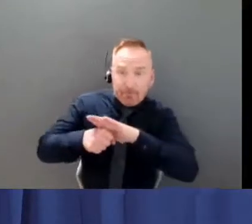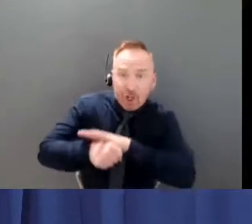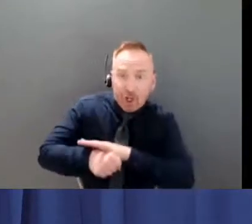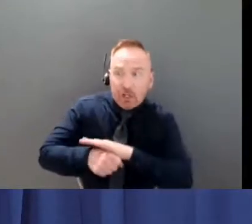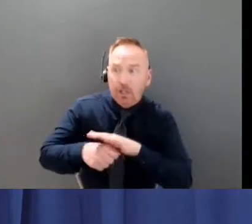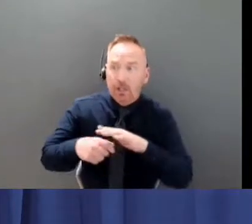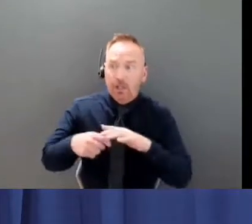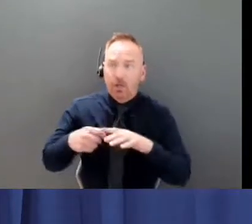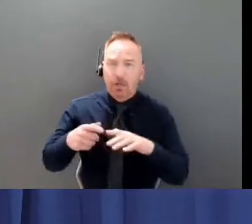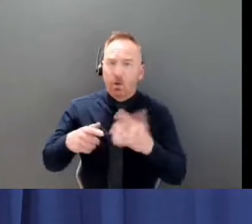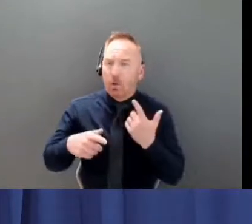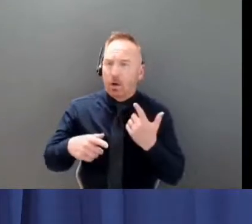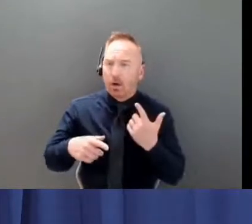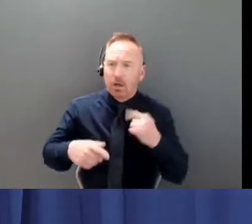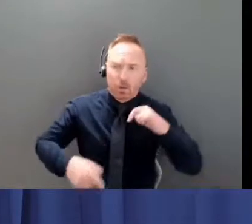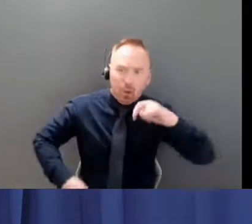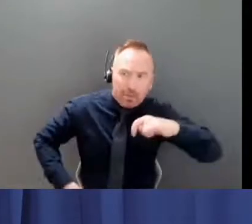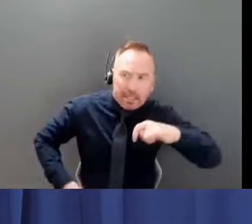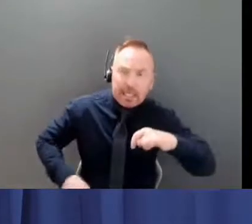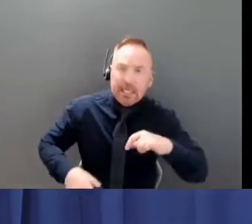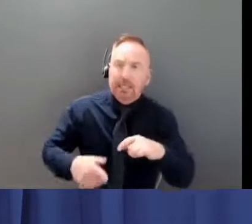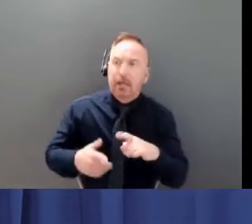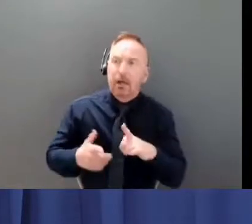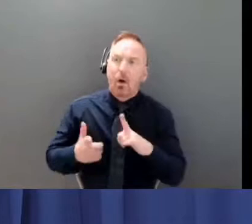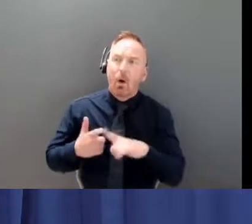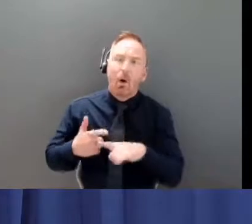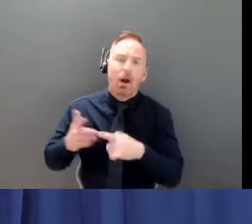help will be coming to the yukon to support us